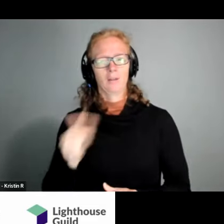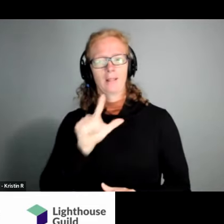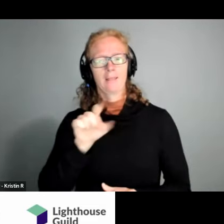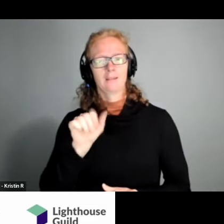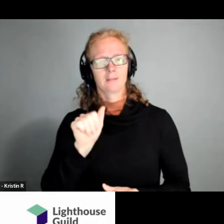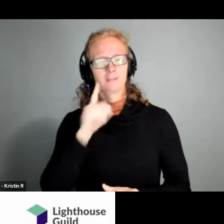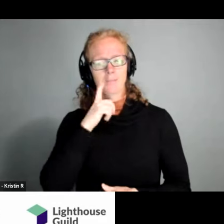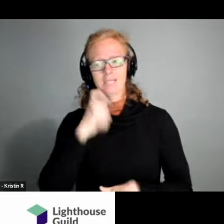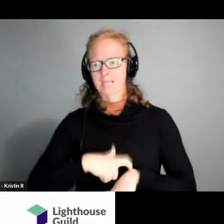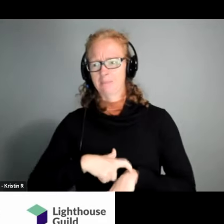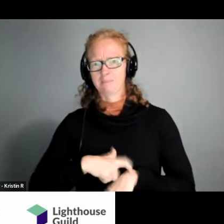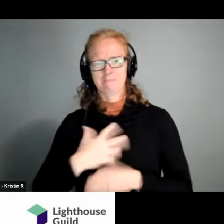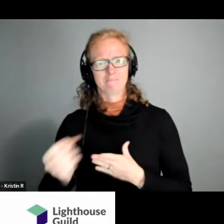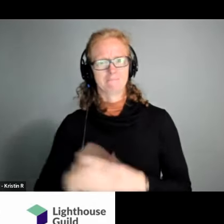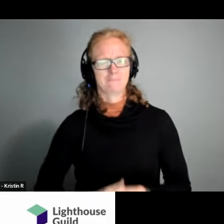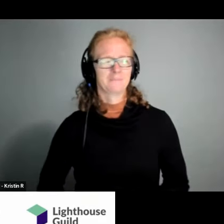timing